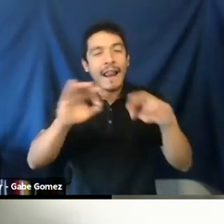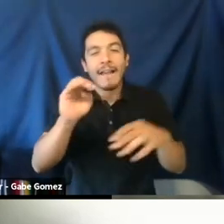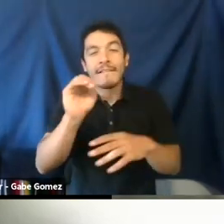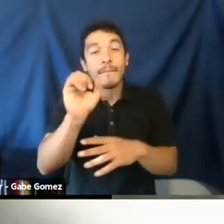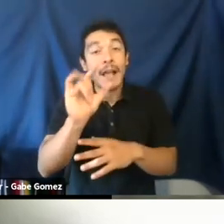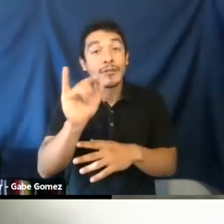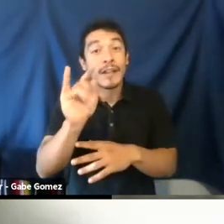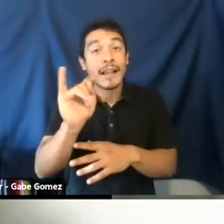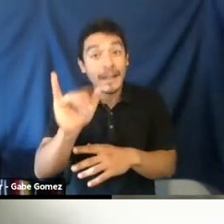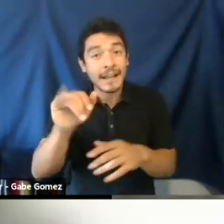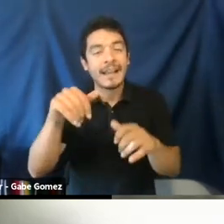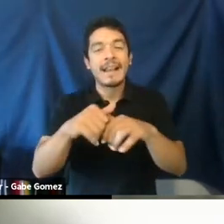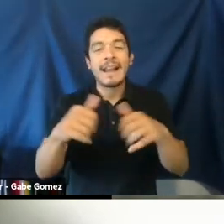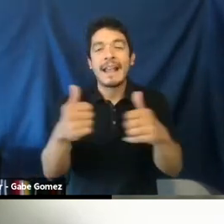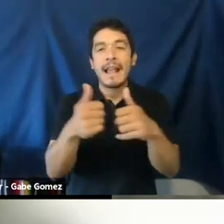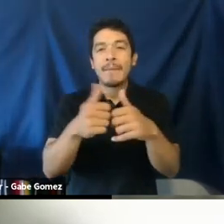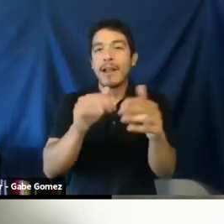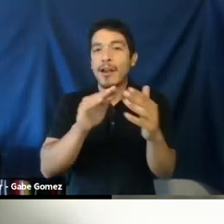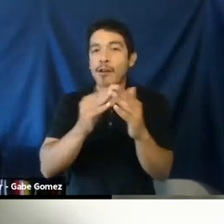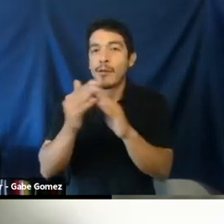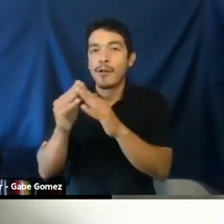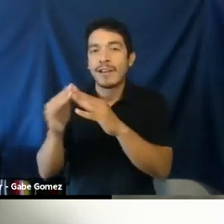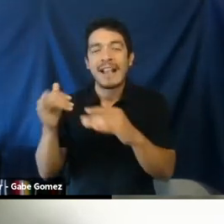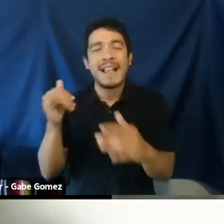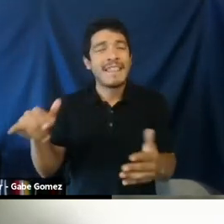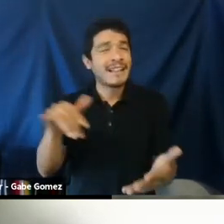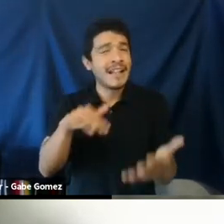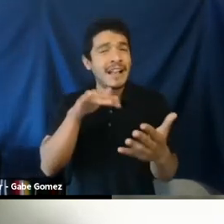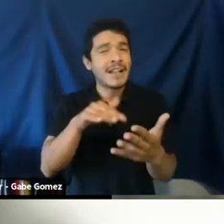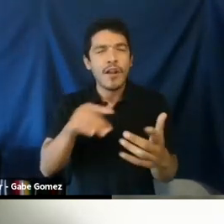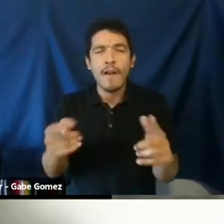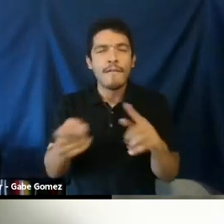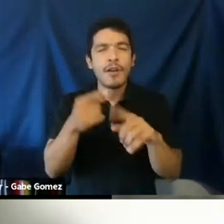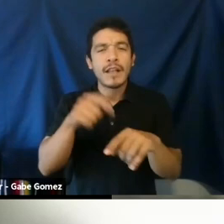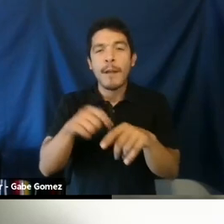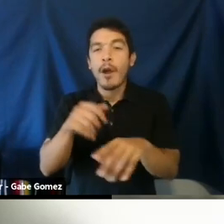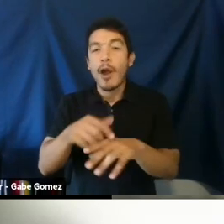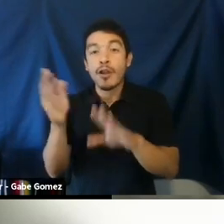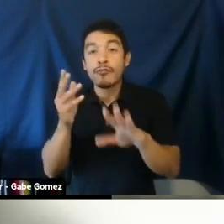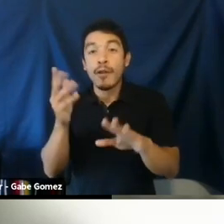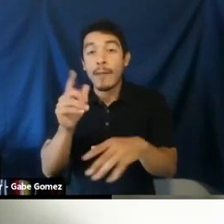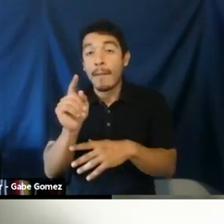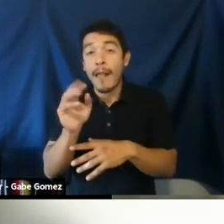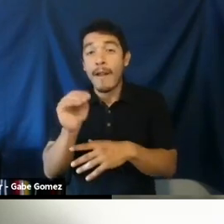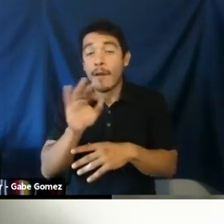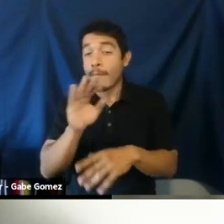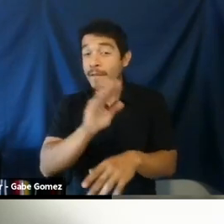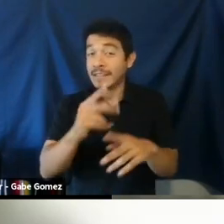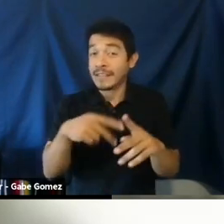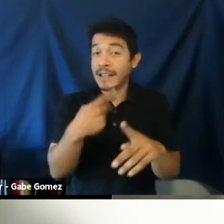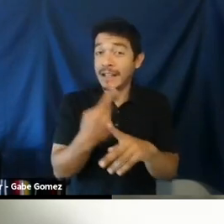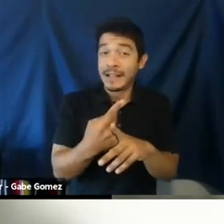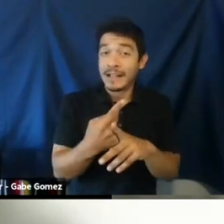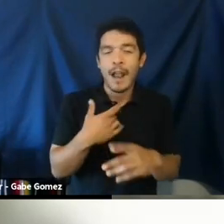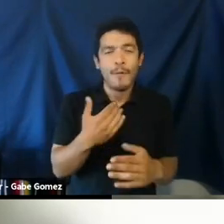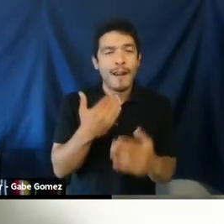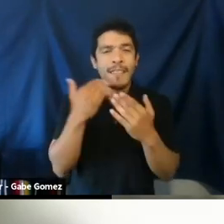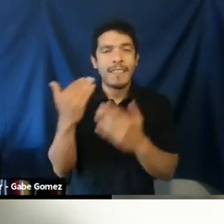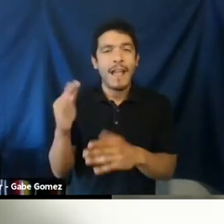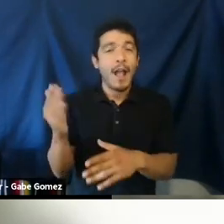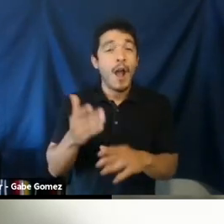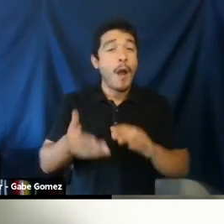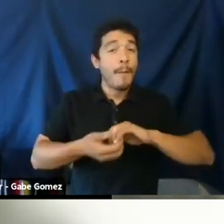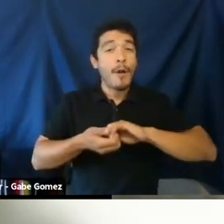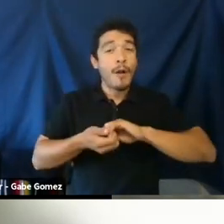Online Gaming, An Analysis of Masculinity in the Gaming Community. This study is the first ever content analysis on a